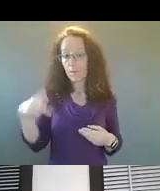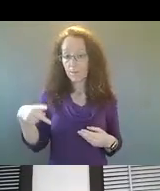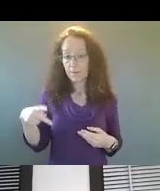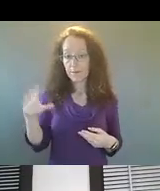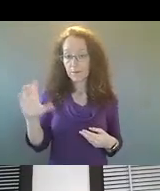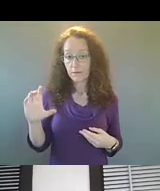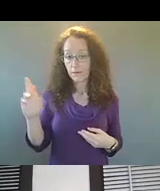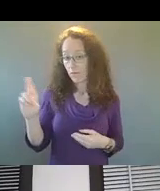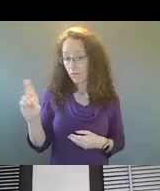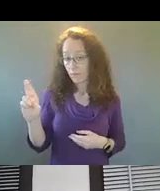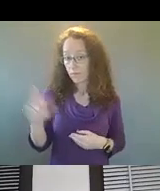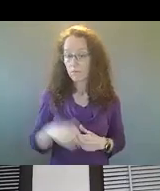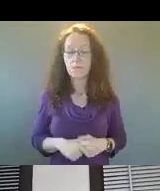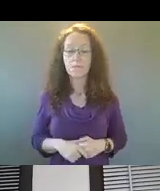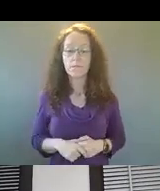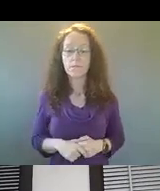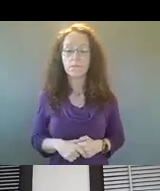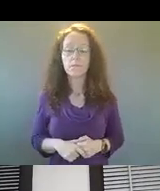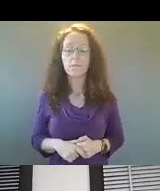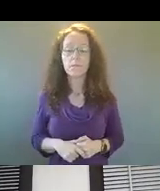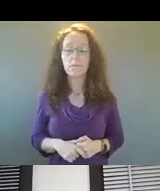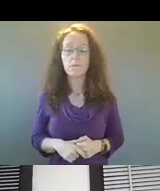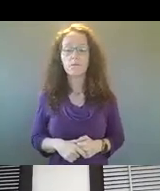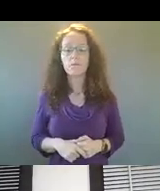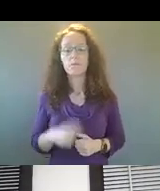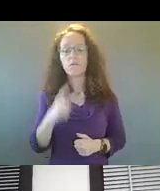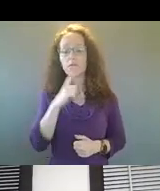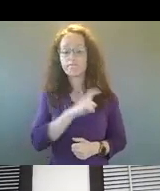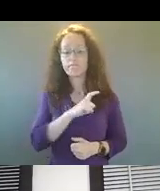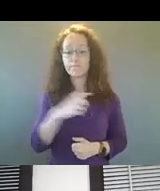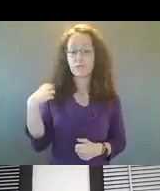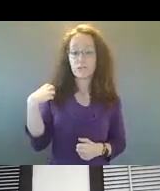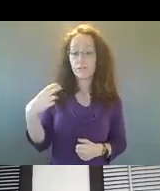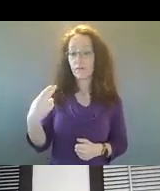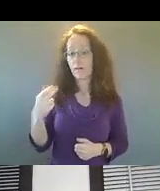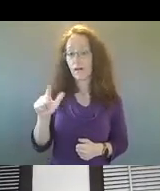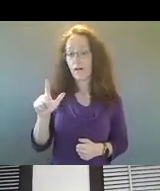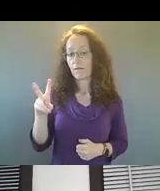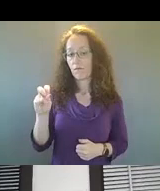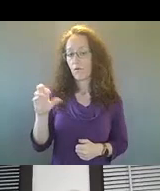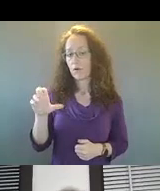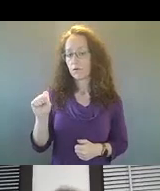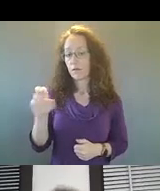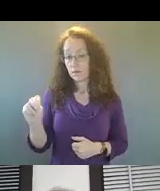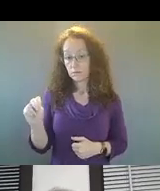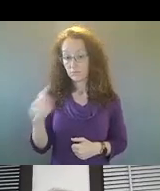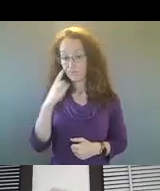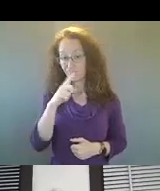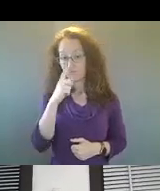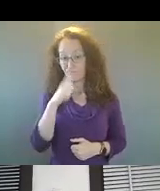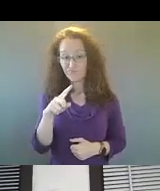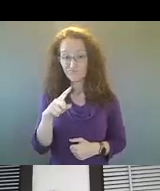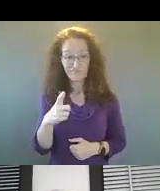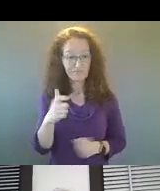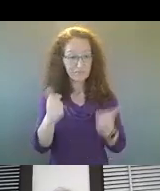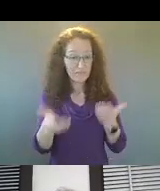um, and, um, Assistant Chief Halverson. I'm wondering if you may be able to, um, help with some